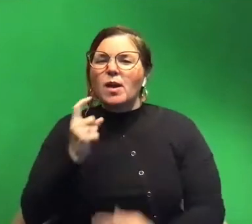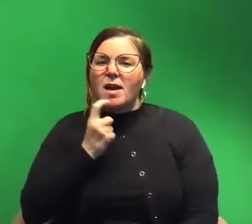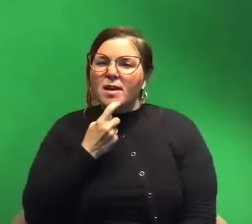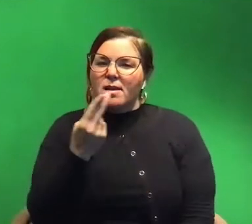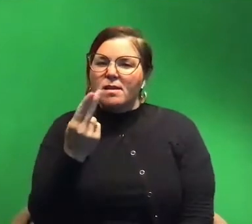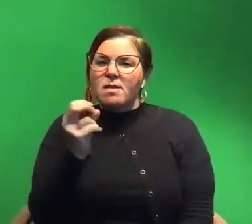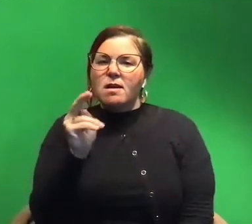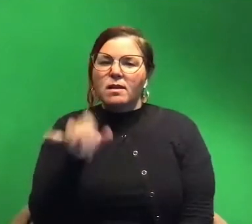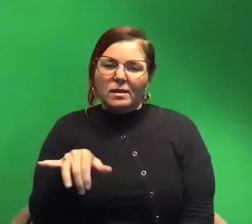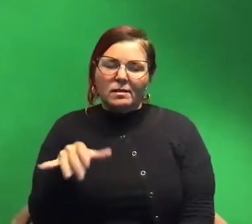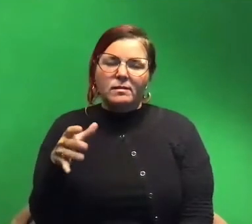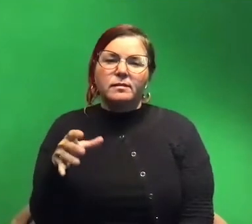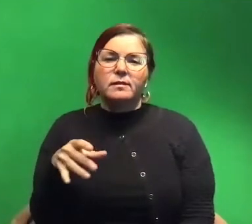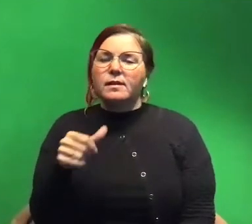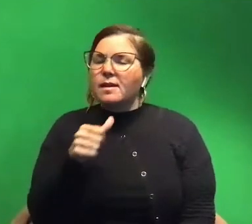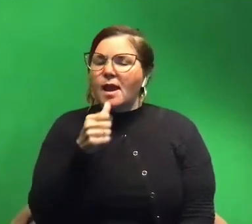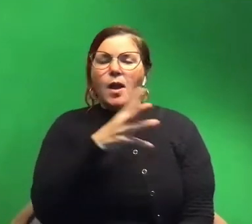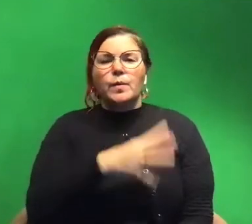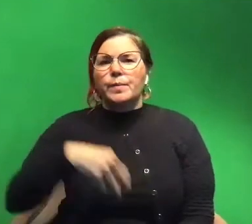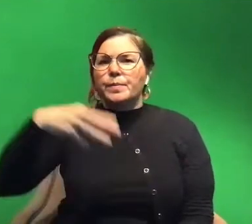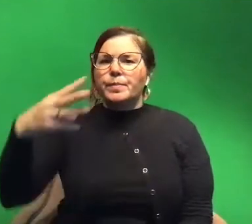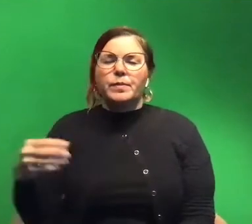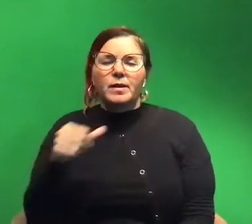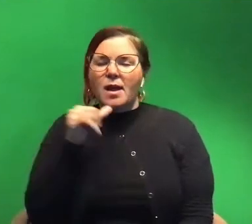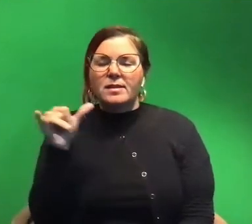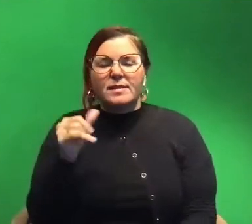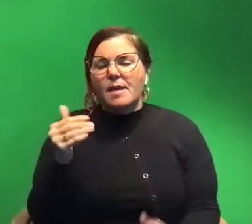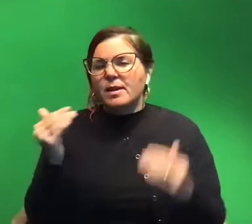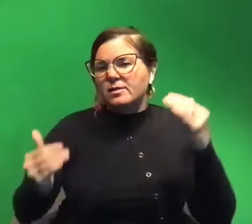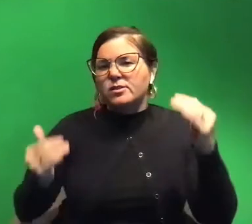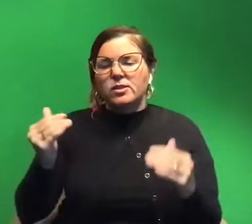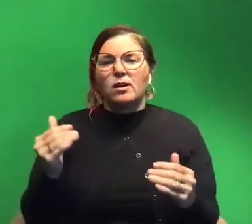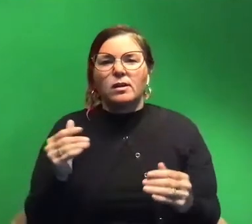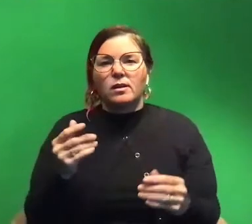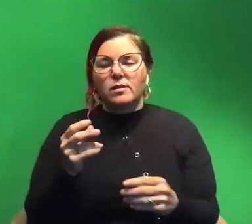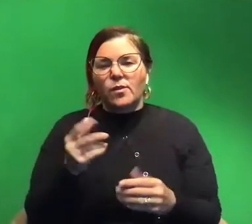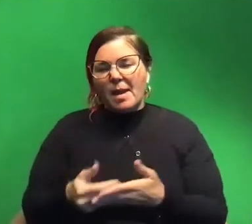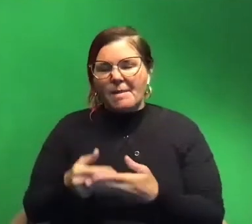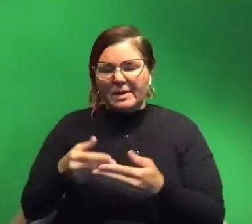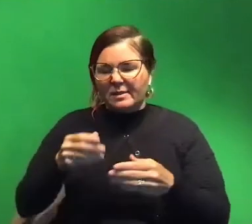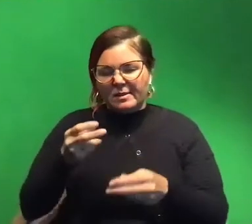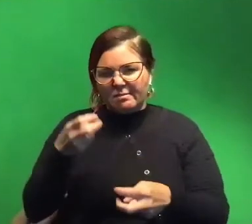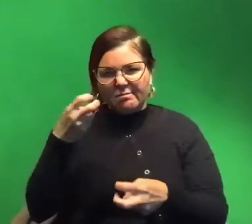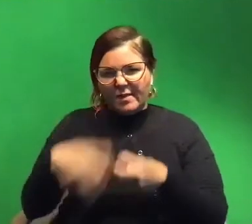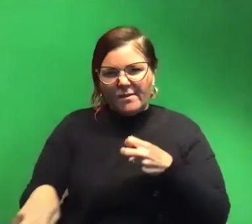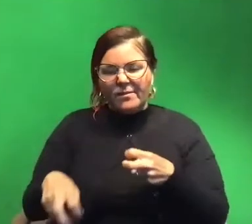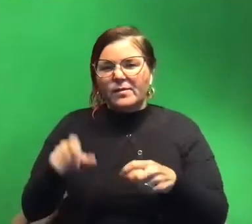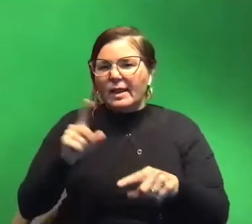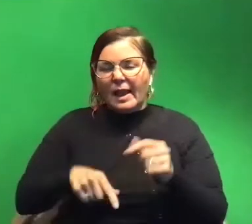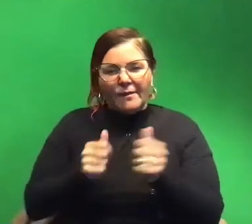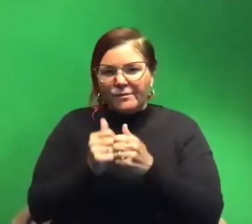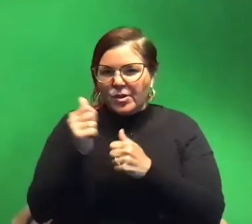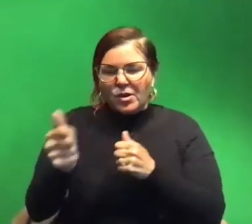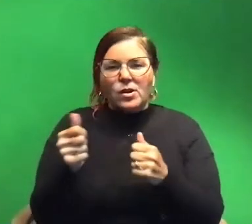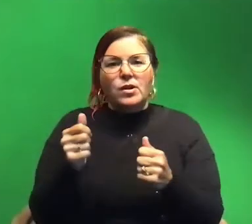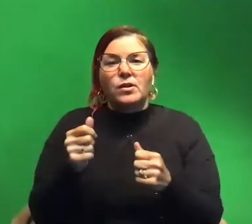Um they're not gonna glide through water like the way our grown-ups will. Instead swimming is a lot harder. They're not gonna get very far just you know